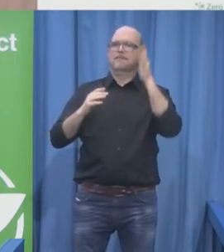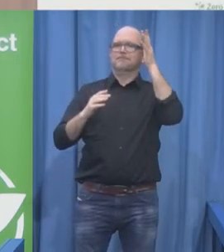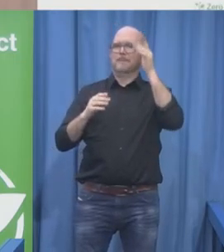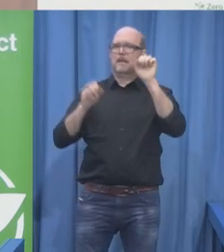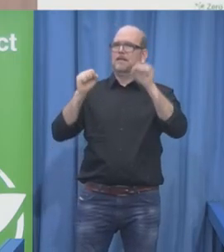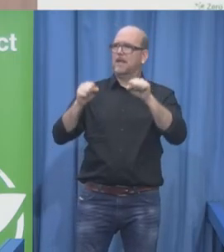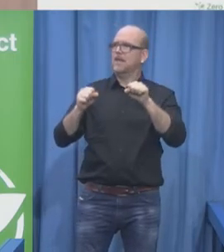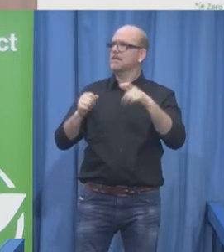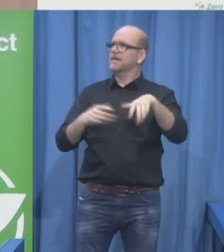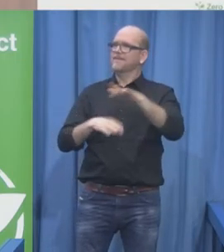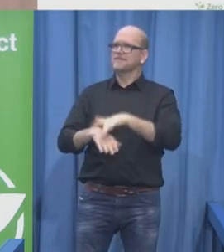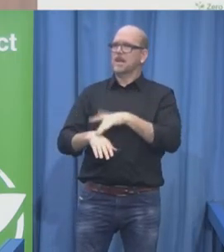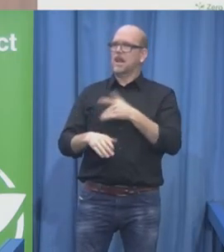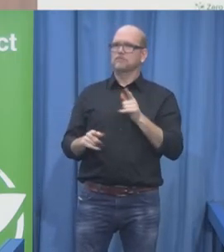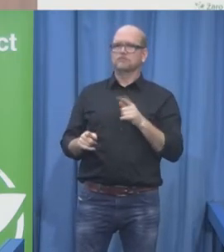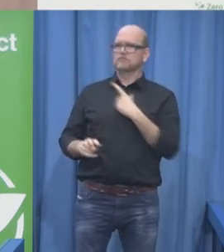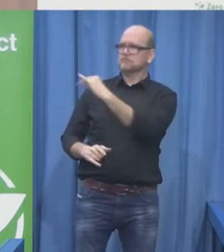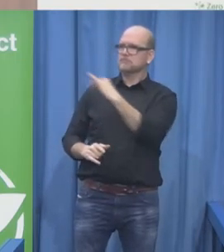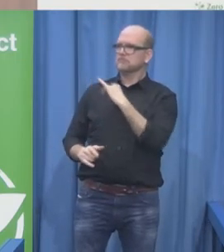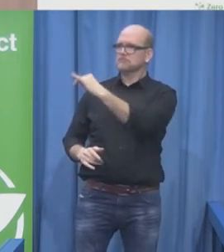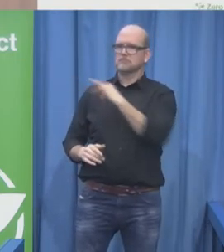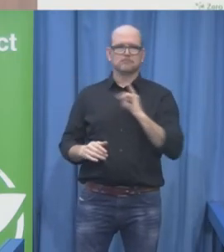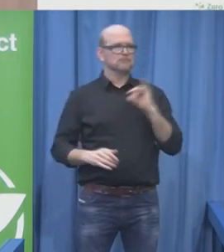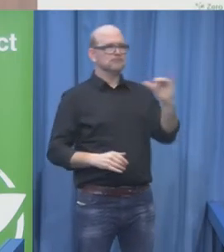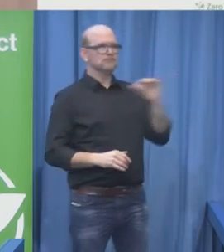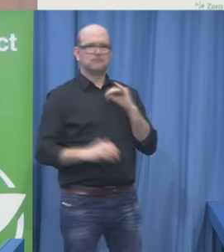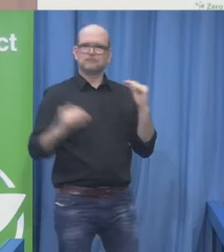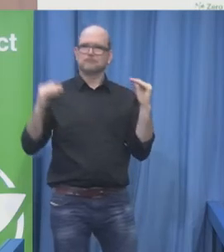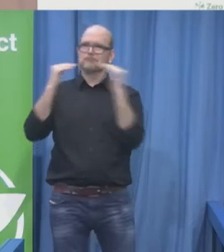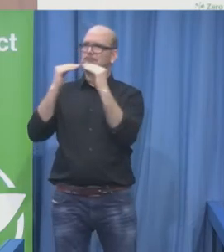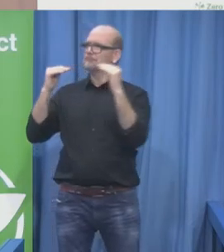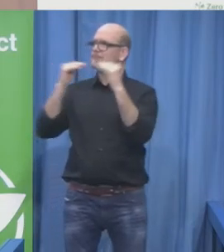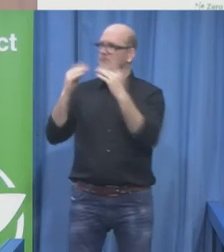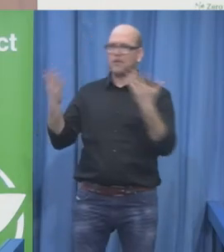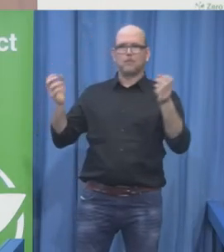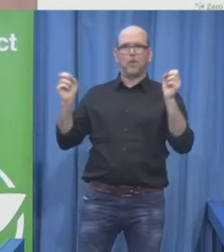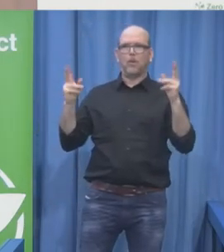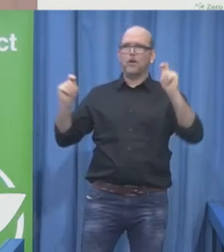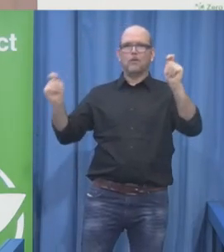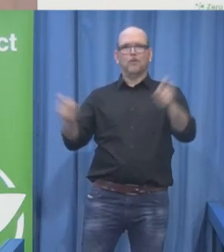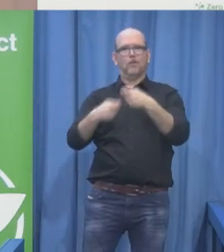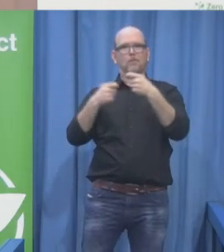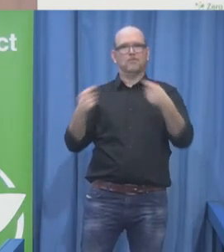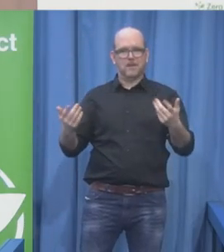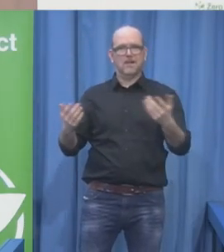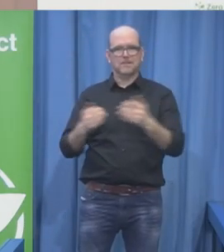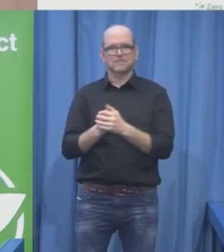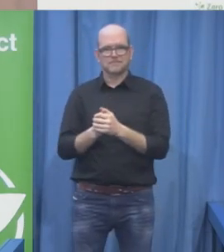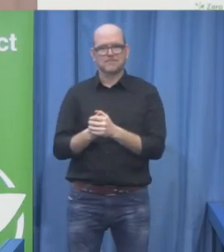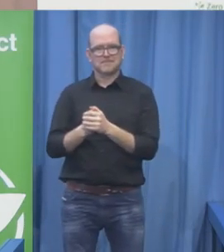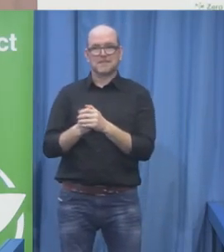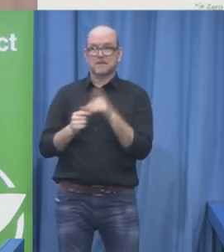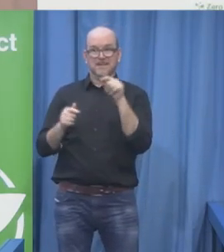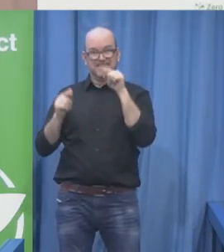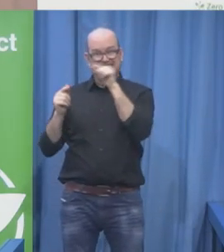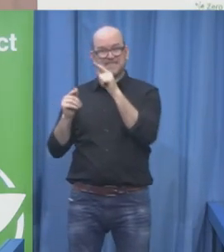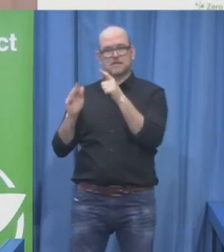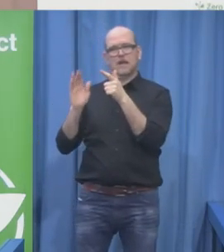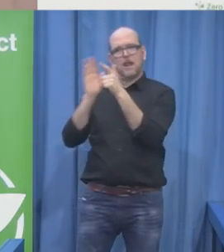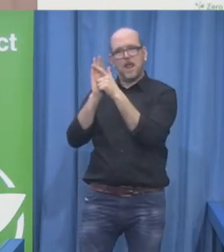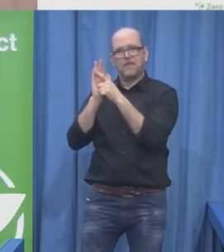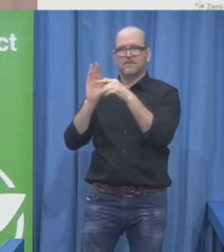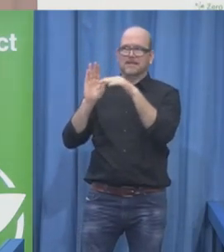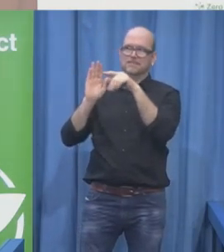Specific accessibility rights are very well championed in the United Nations, and by those who come to the United